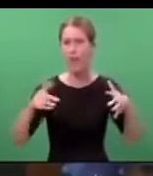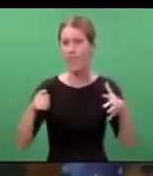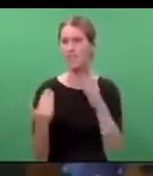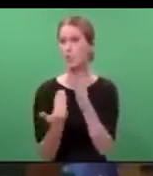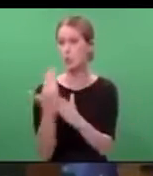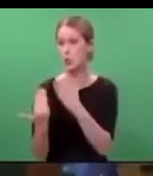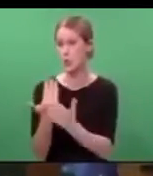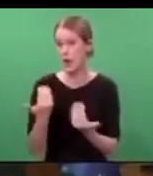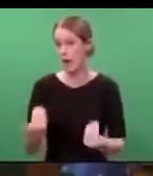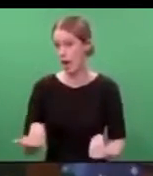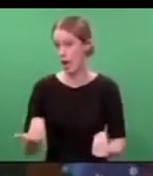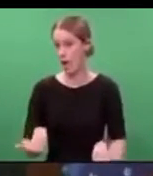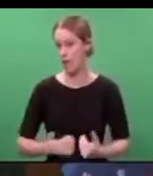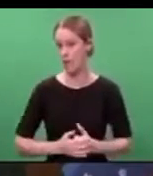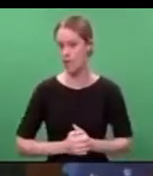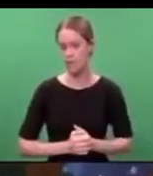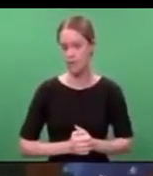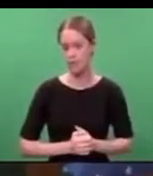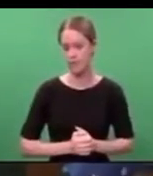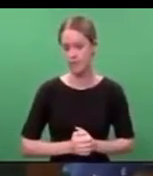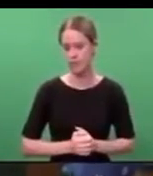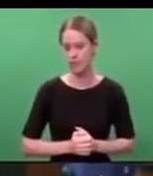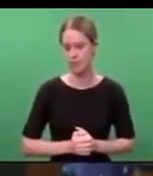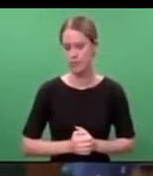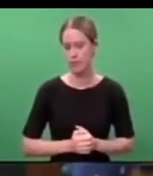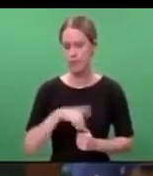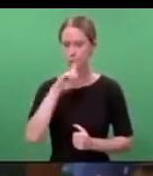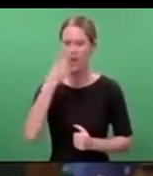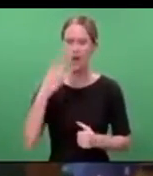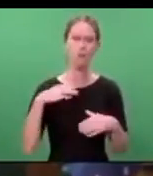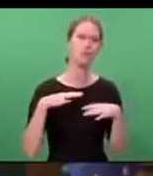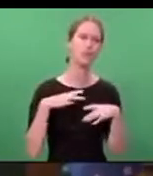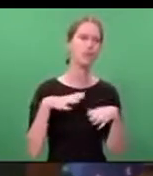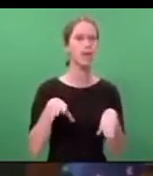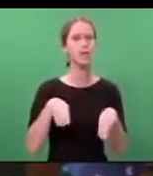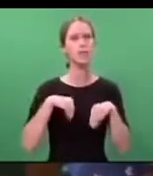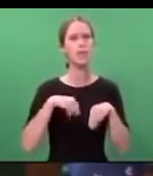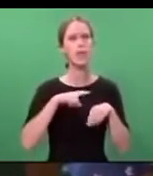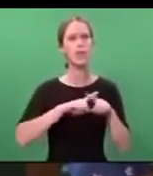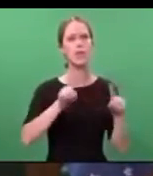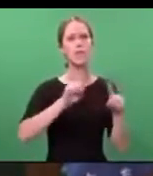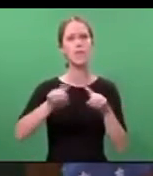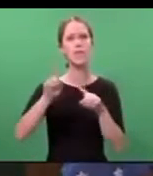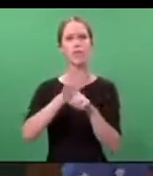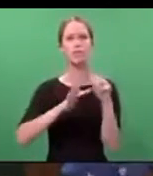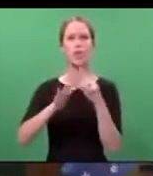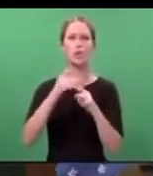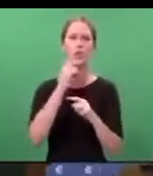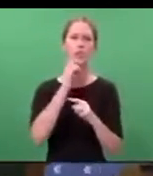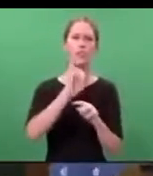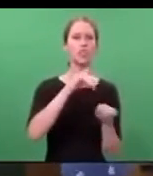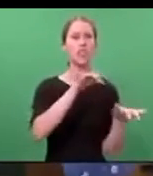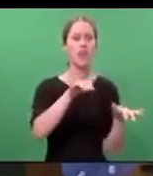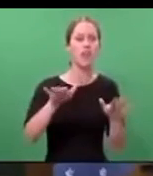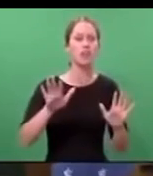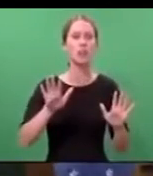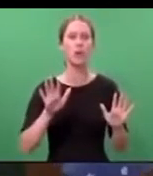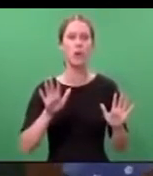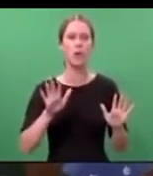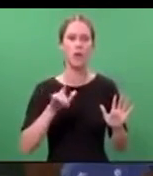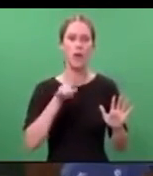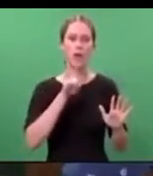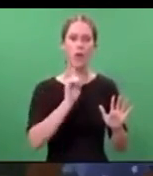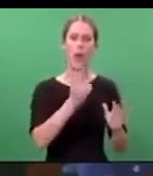new. We cannot simply sit back and accept that these platforms just exist and that what is said on them is not the